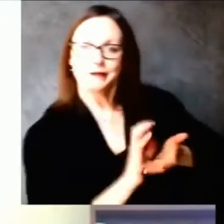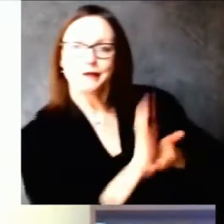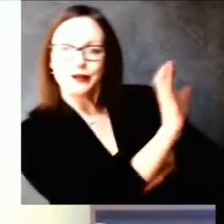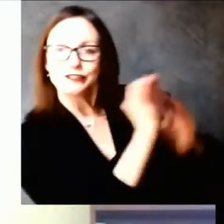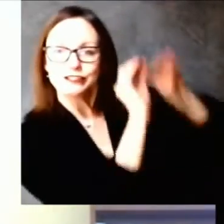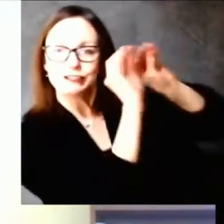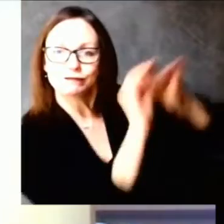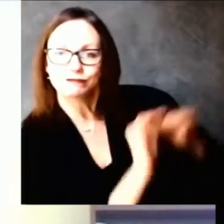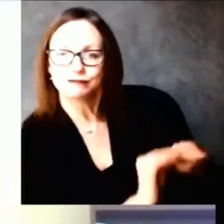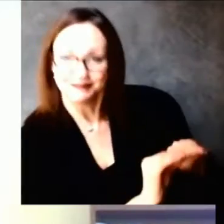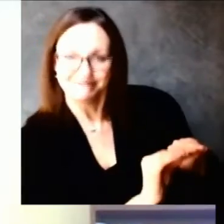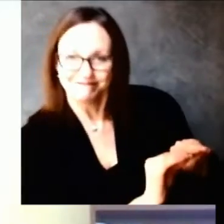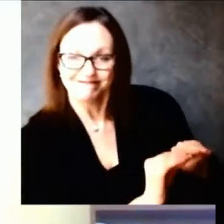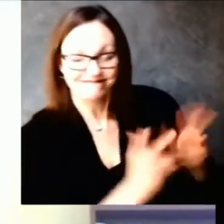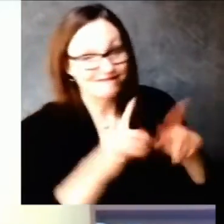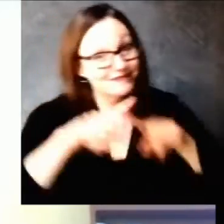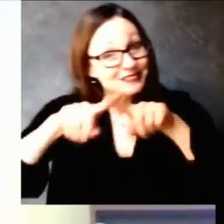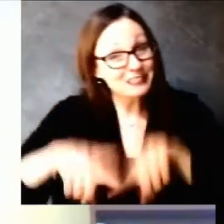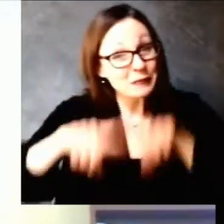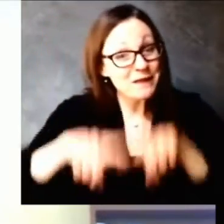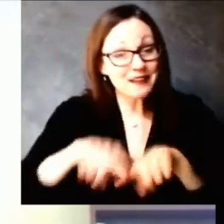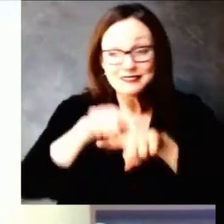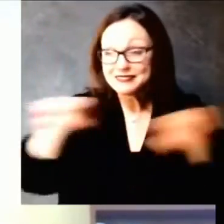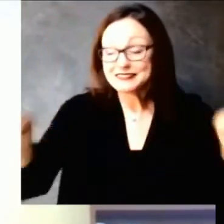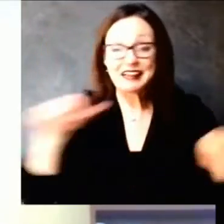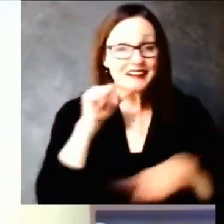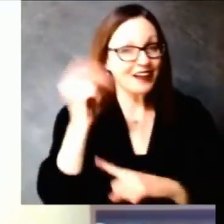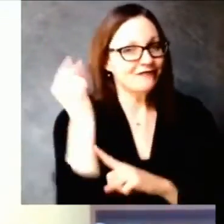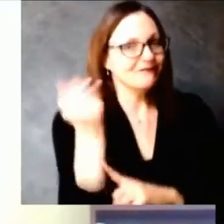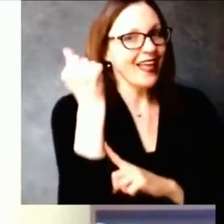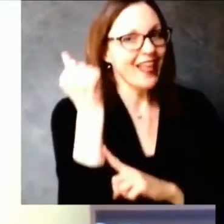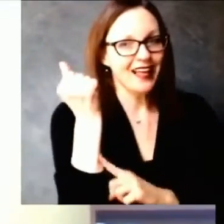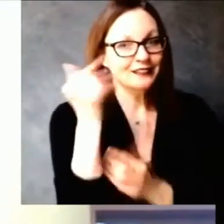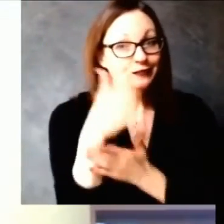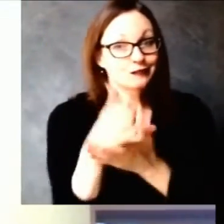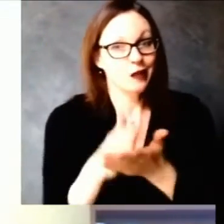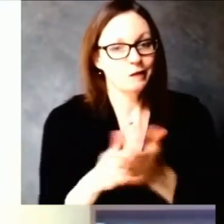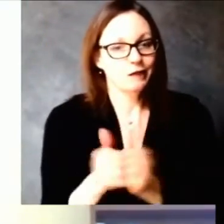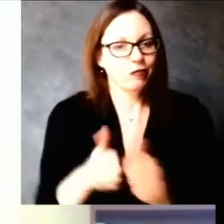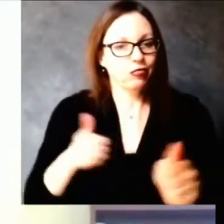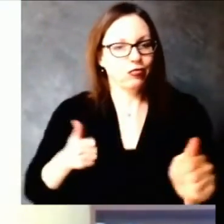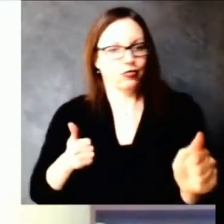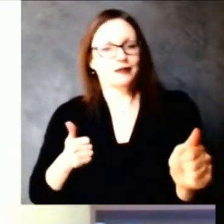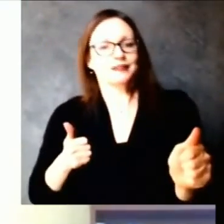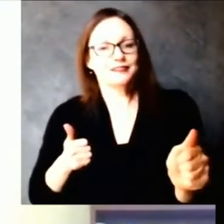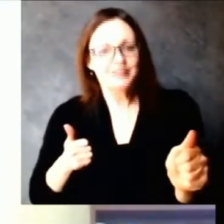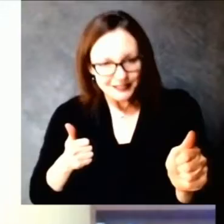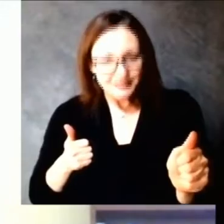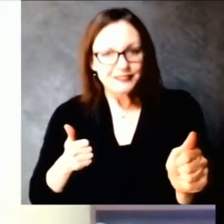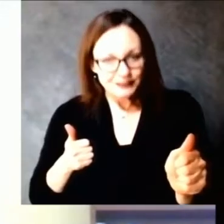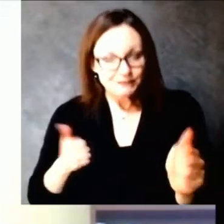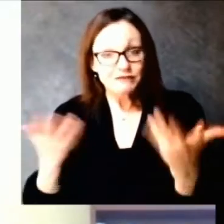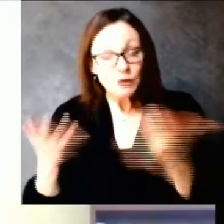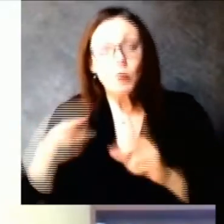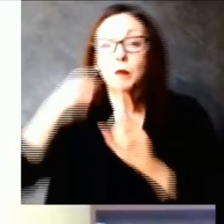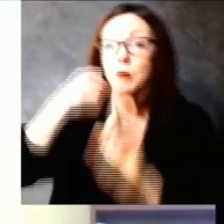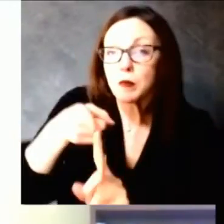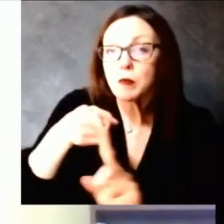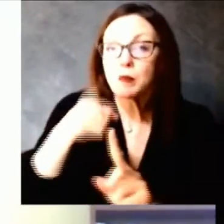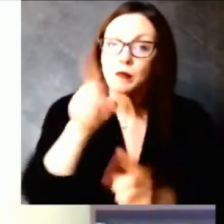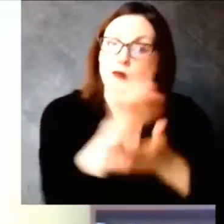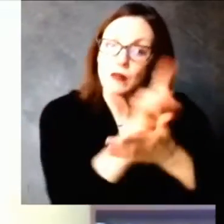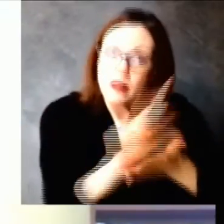per week they get sorted into the buckets there based on what week those vaccines were given so you'll see a little bit of a